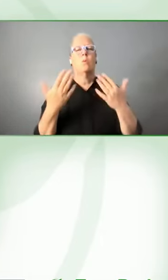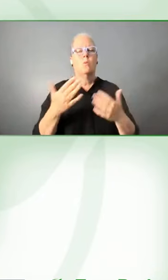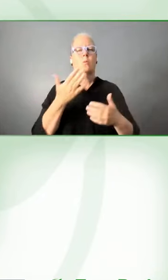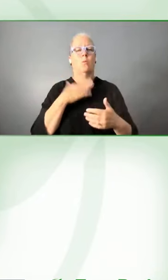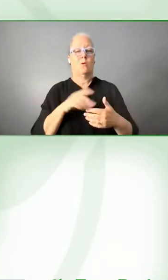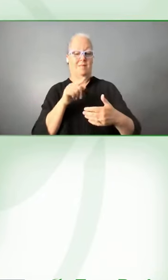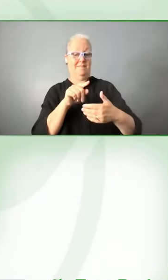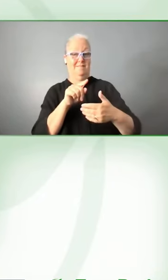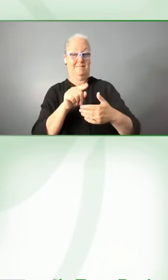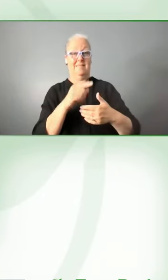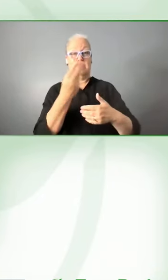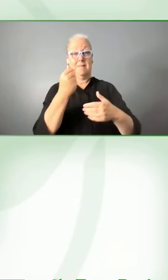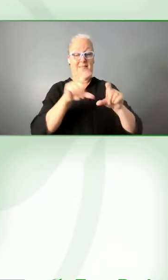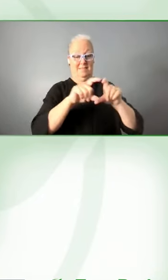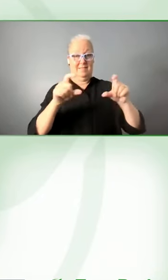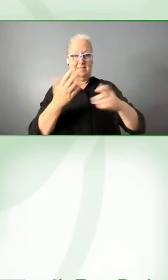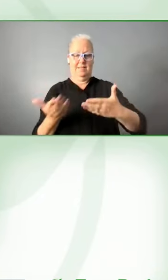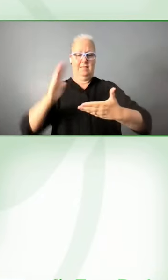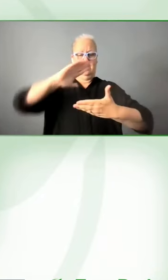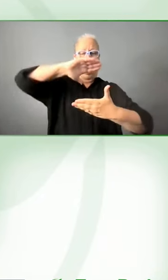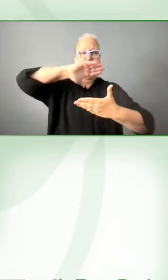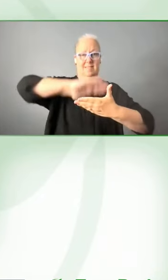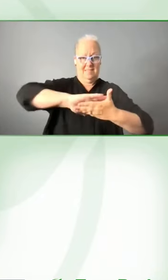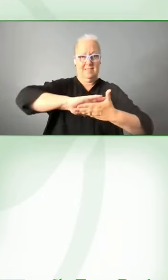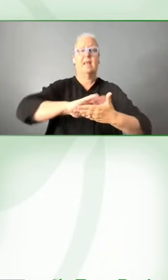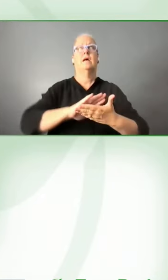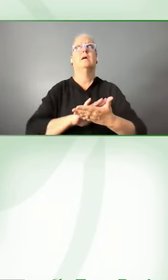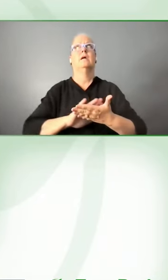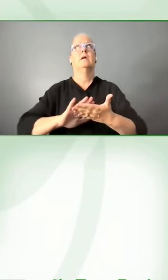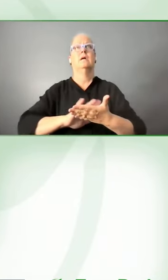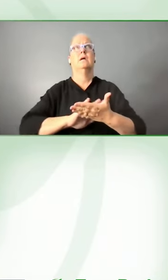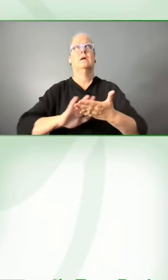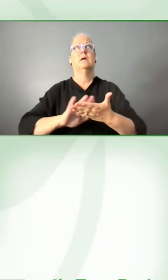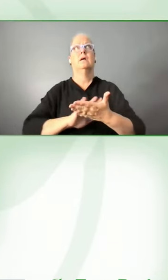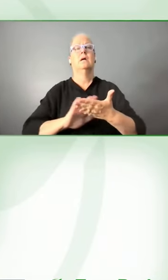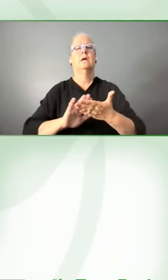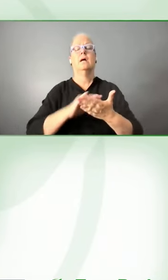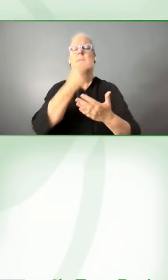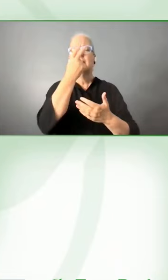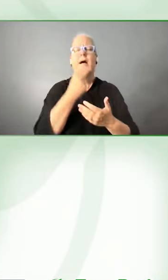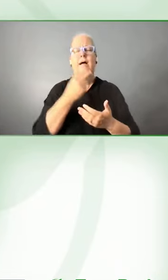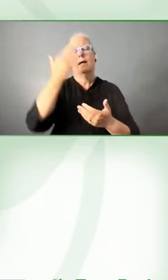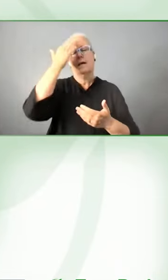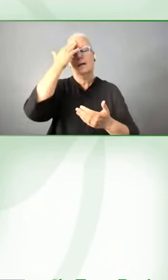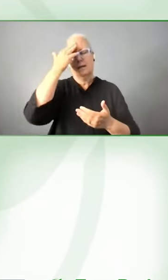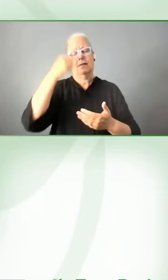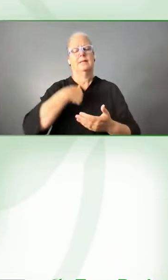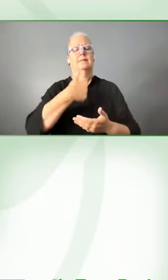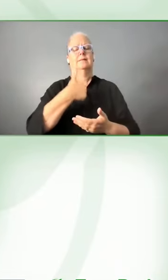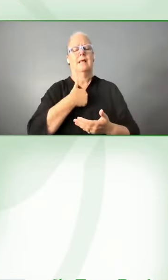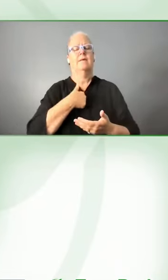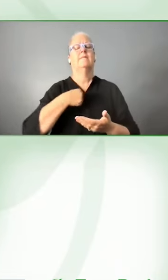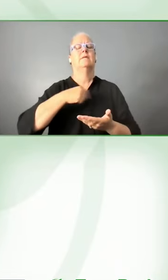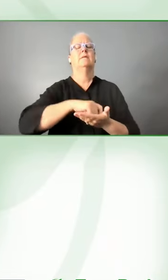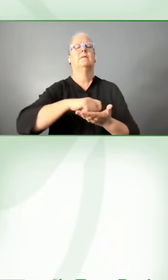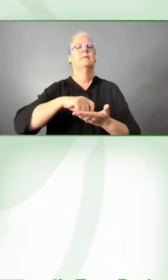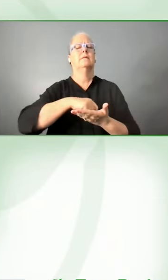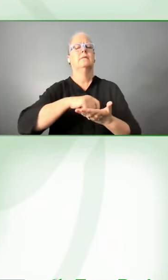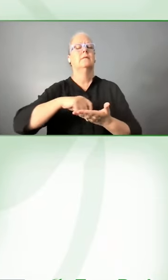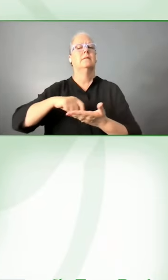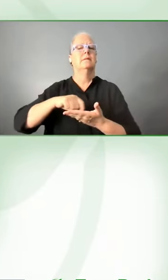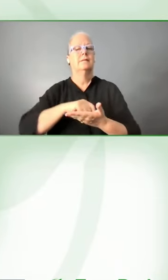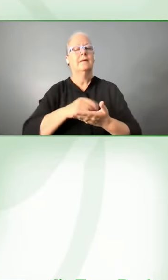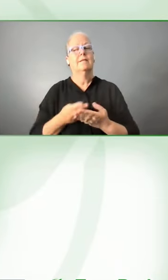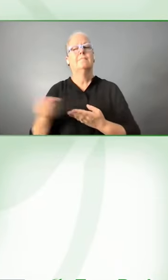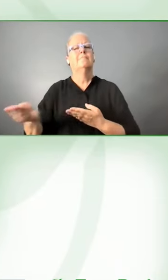with Braille Braille markings to help you complete the check independently and it's and it's that the balance of those things